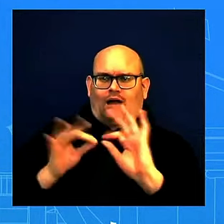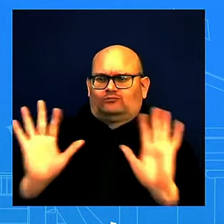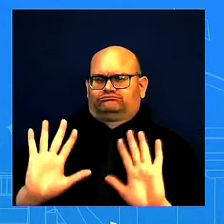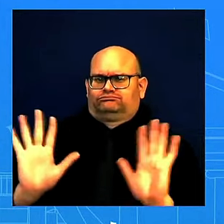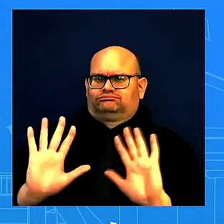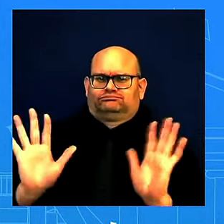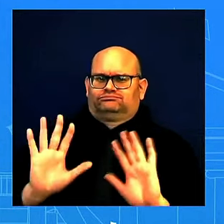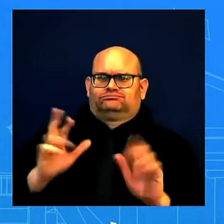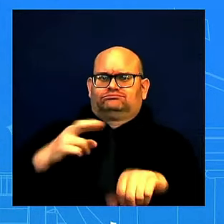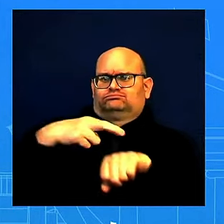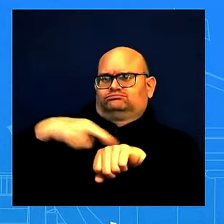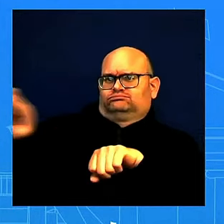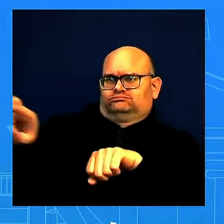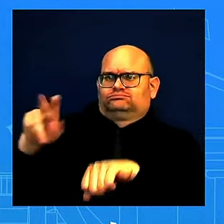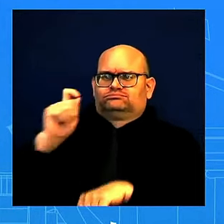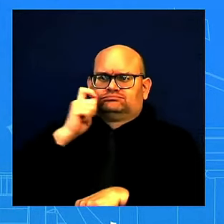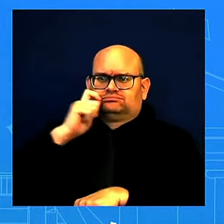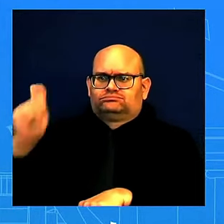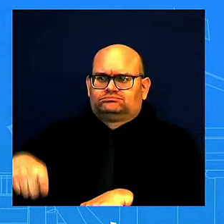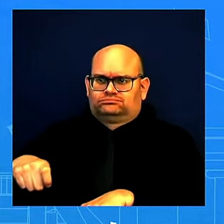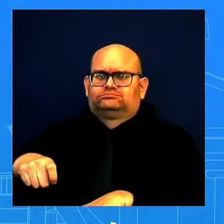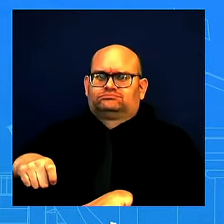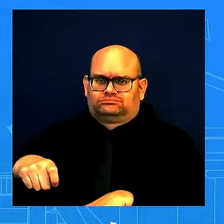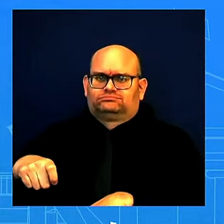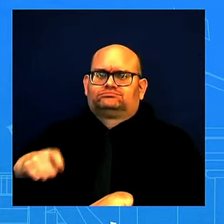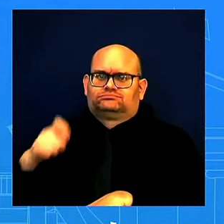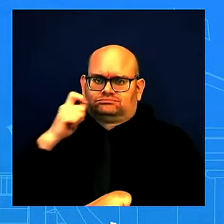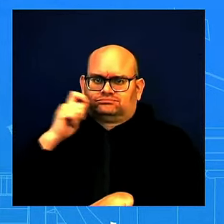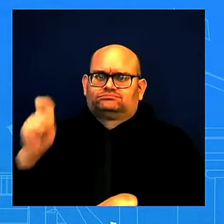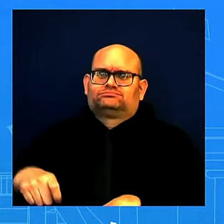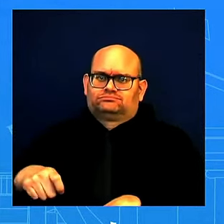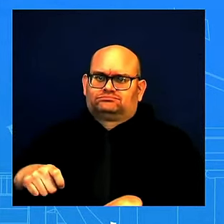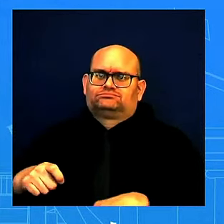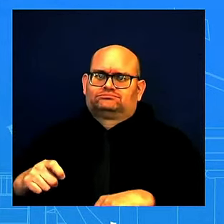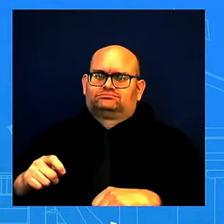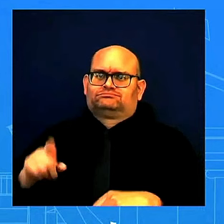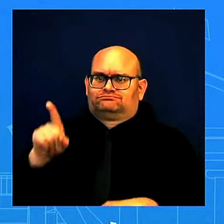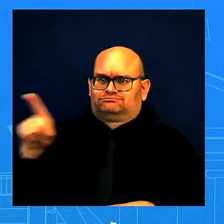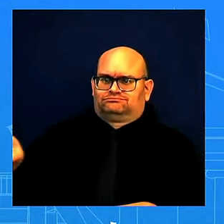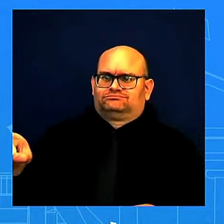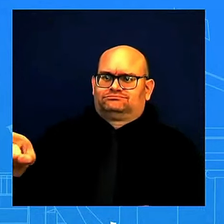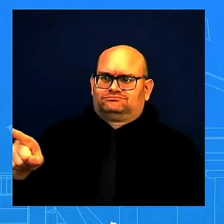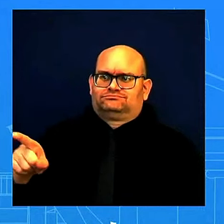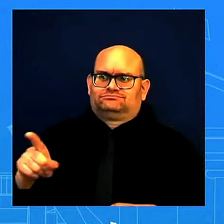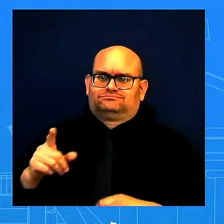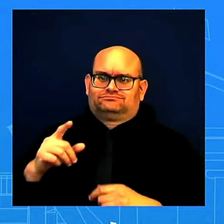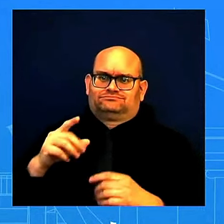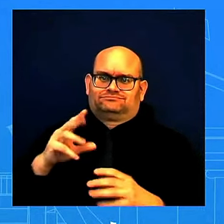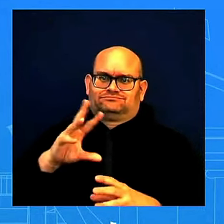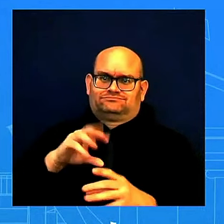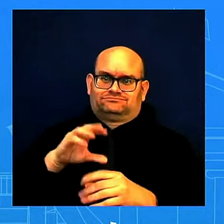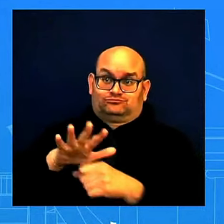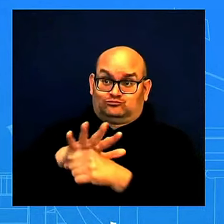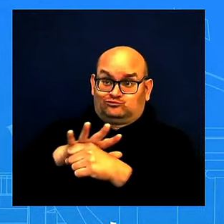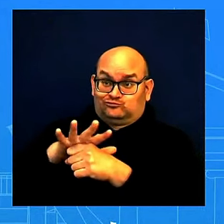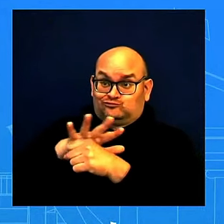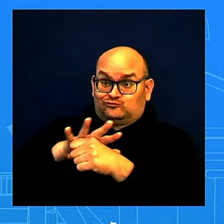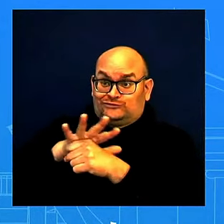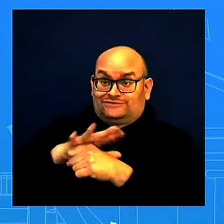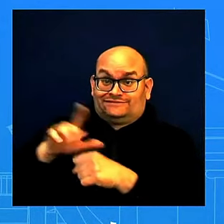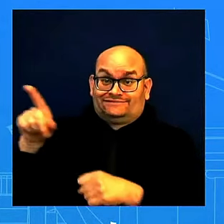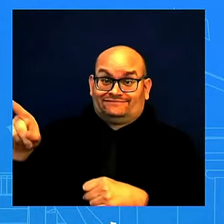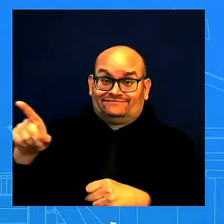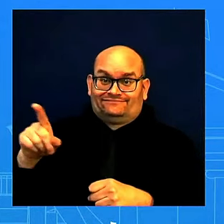that. We have to remember that obviously in this region that there's Russian troops there.